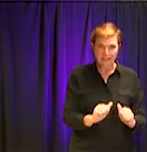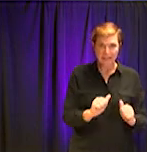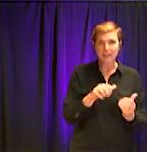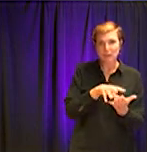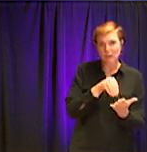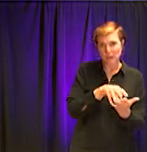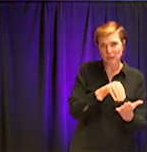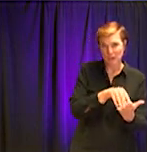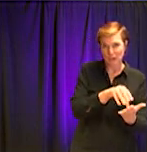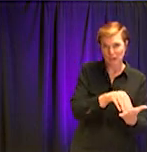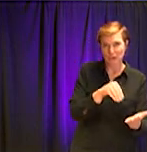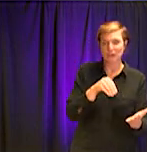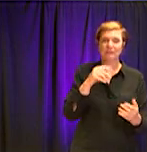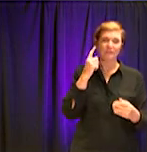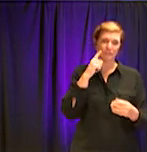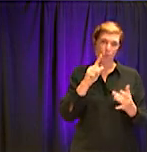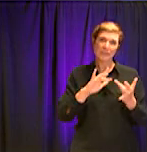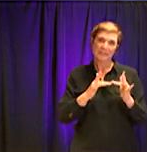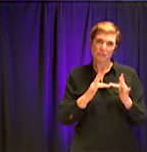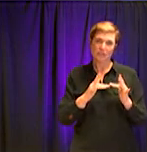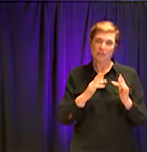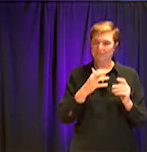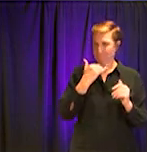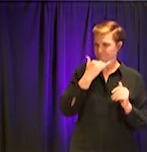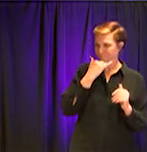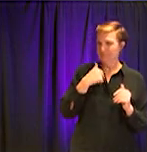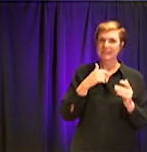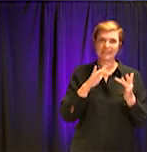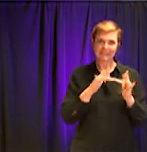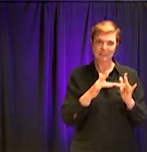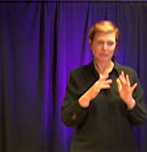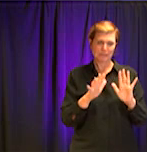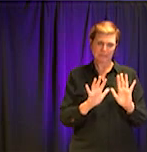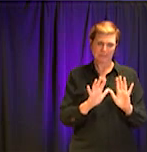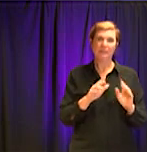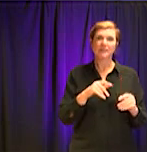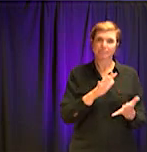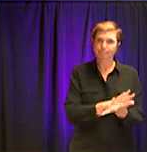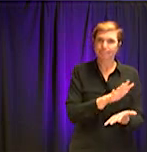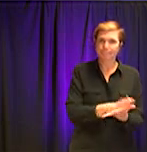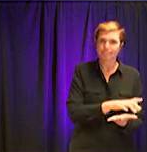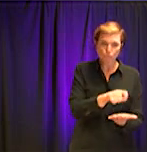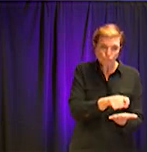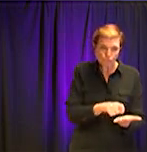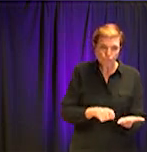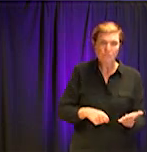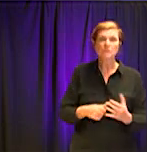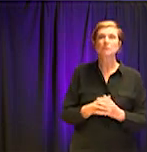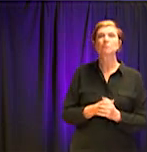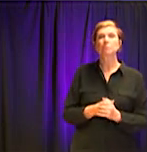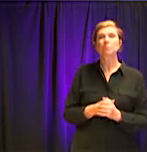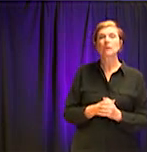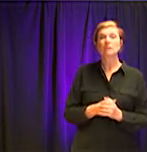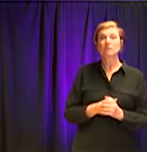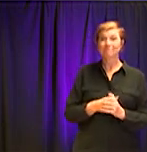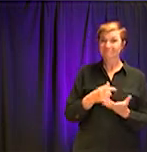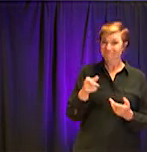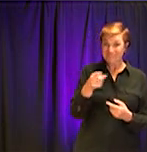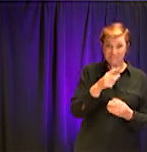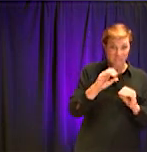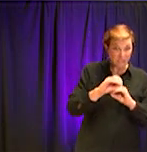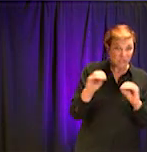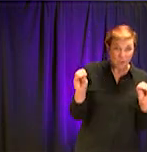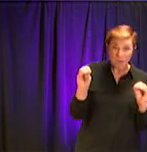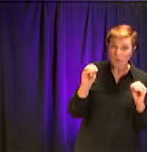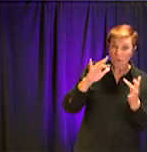or digital learning days, I should say. We will continue to chop away at the digital divide. We've done